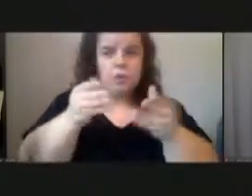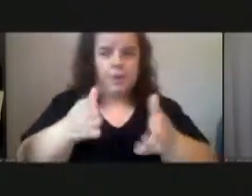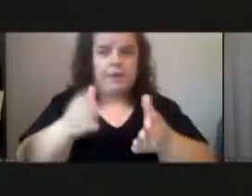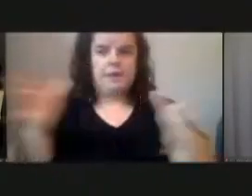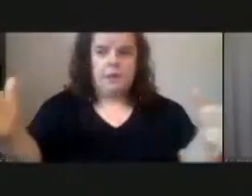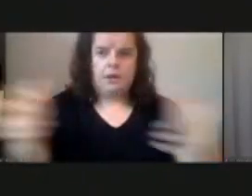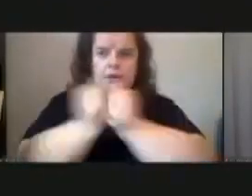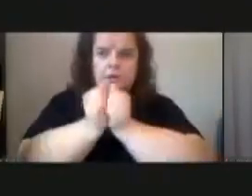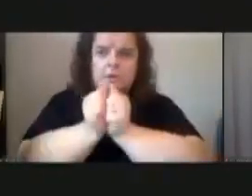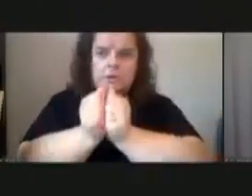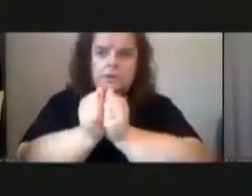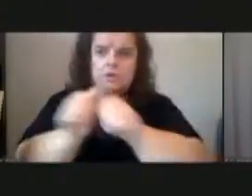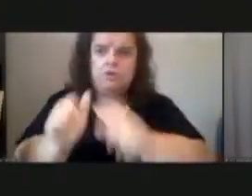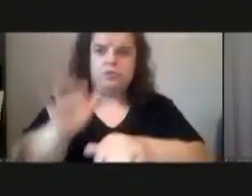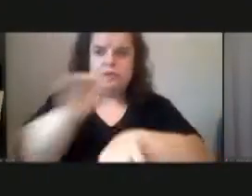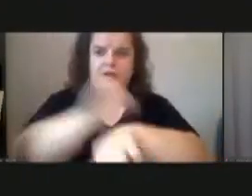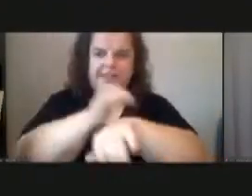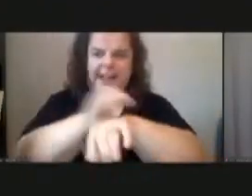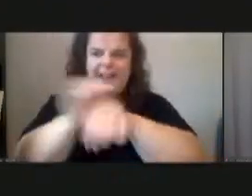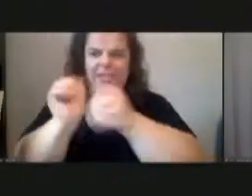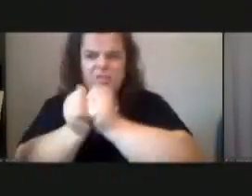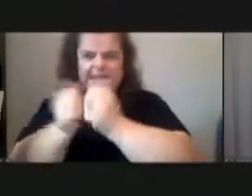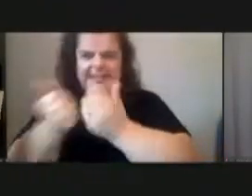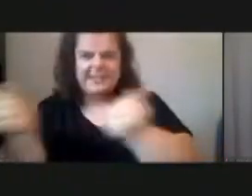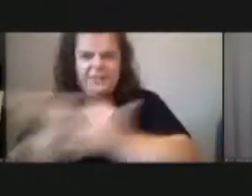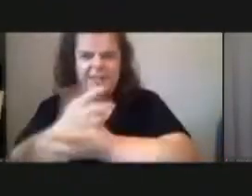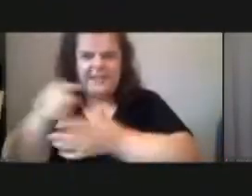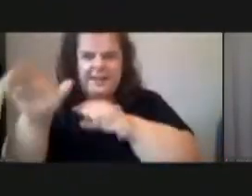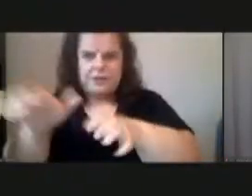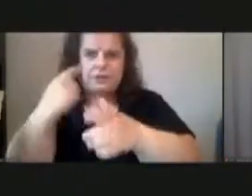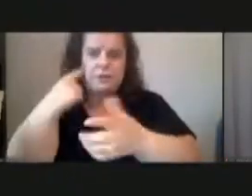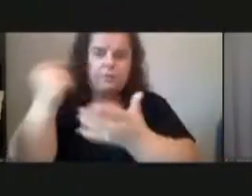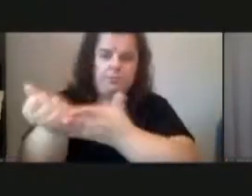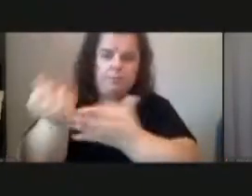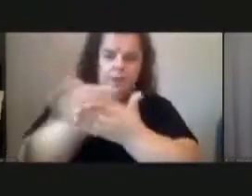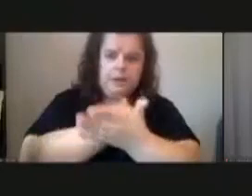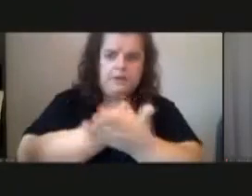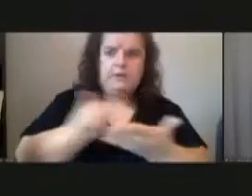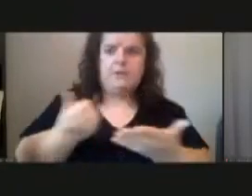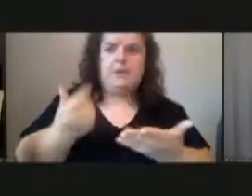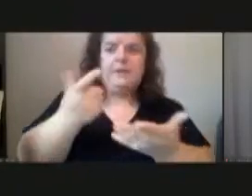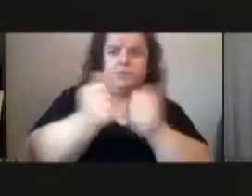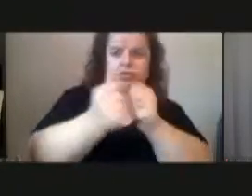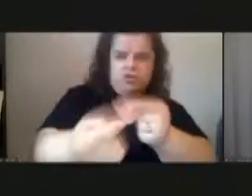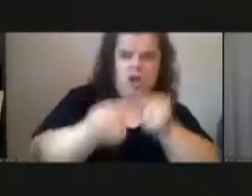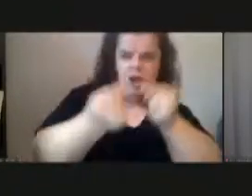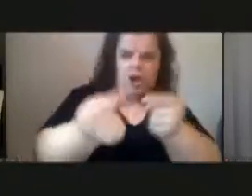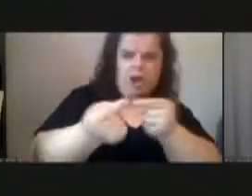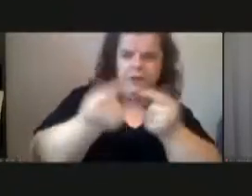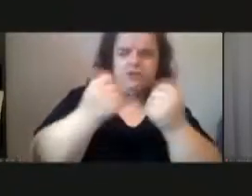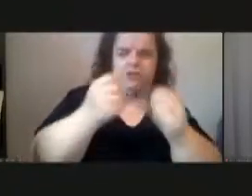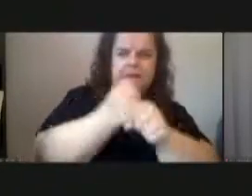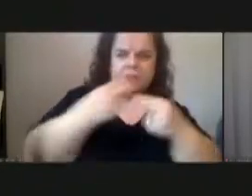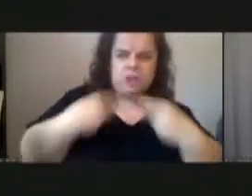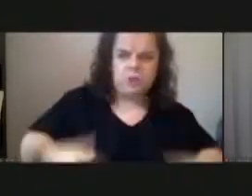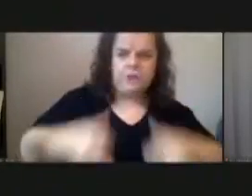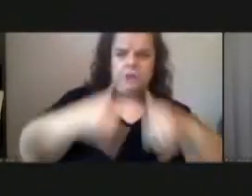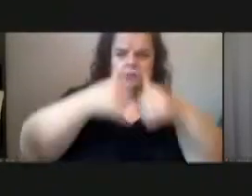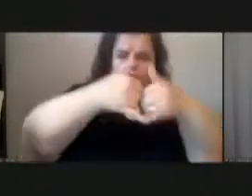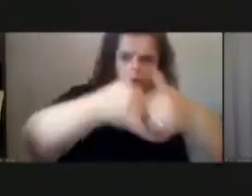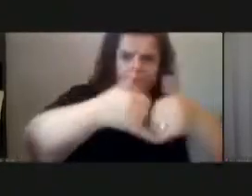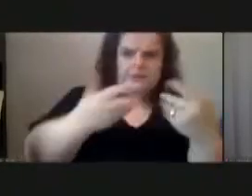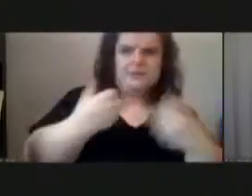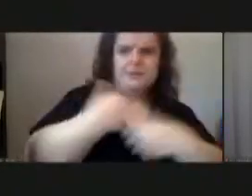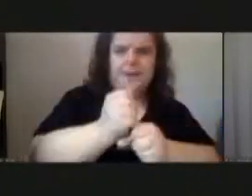do their night at the races and the things that they do to raise money they were struggling and trying to get kids uniforms and trophies and make it as if